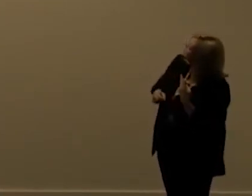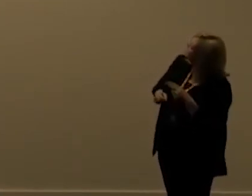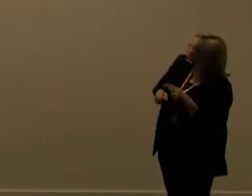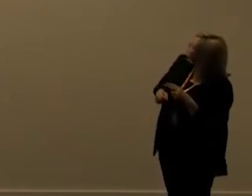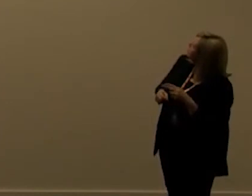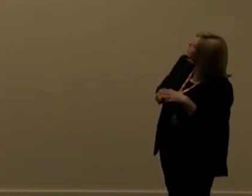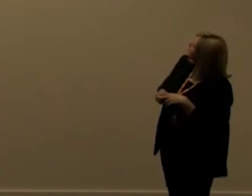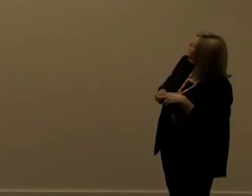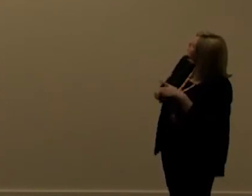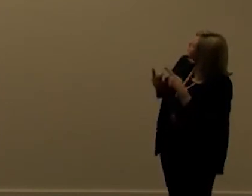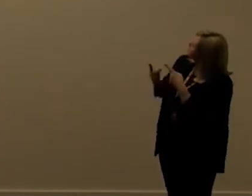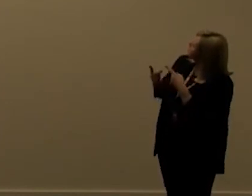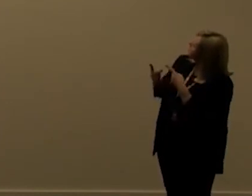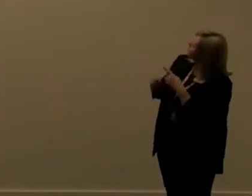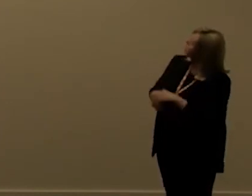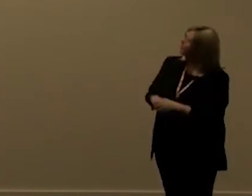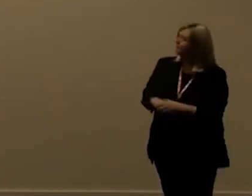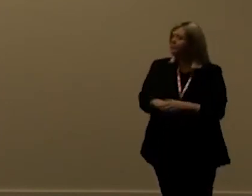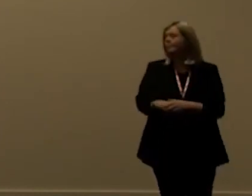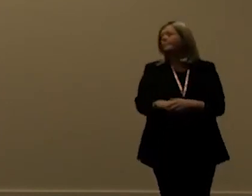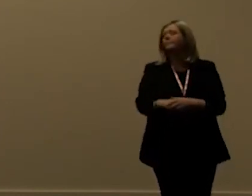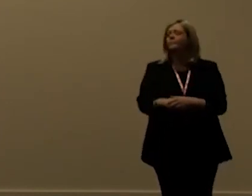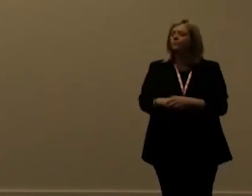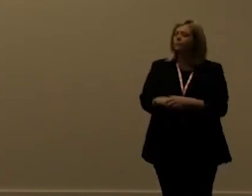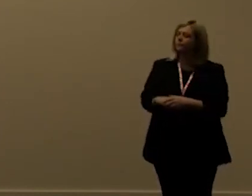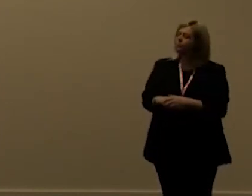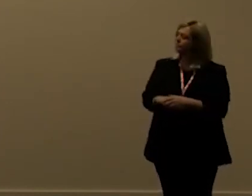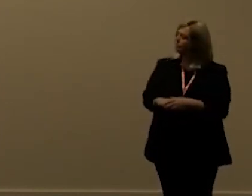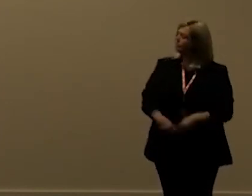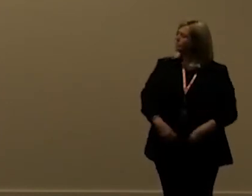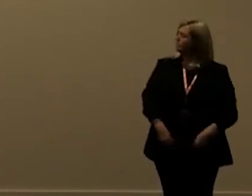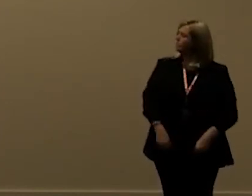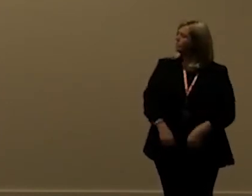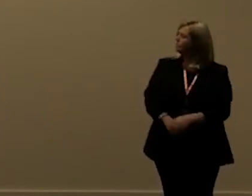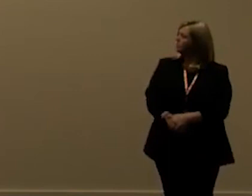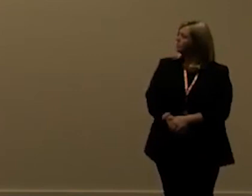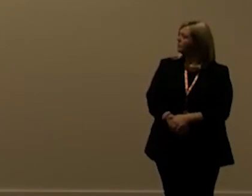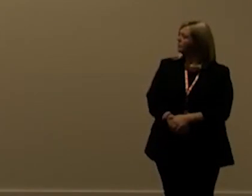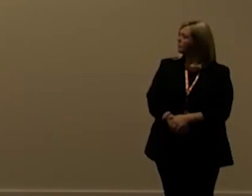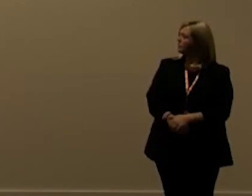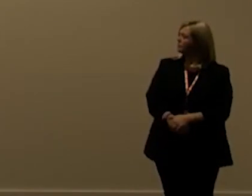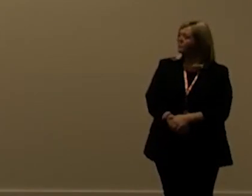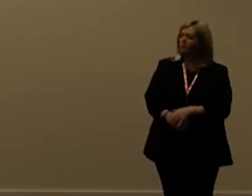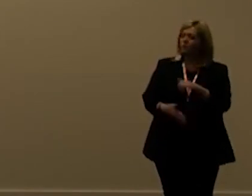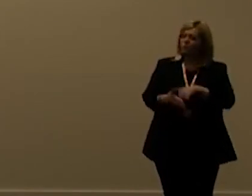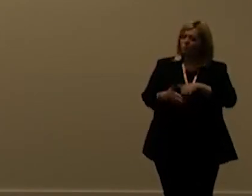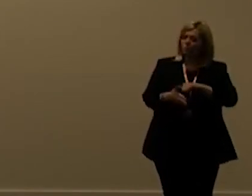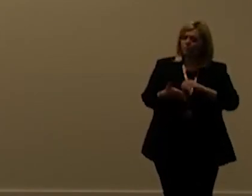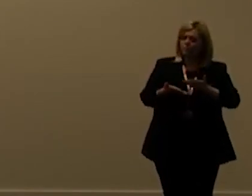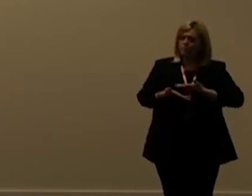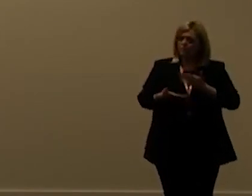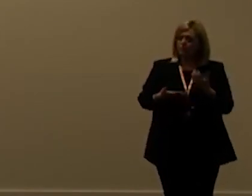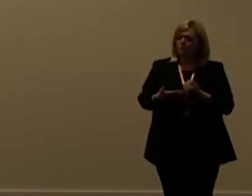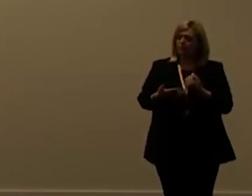so it's easy to find out um there is um docs on entitlements in general and then